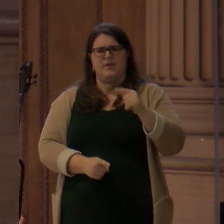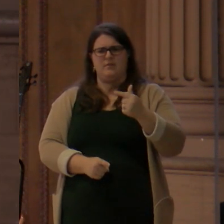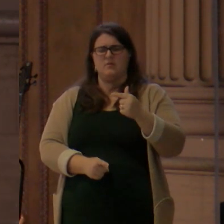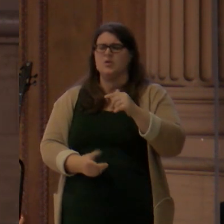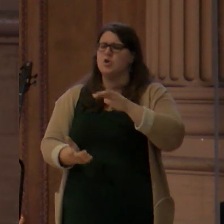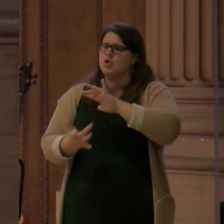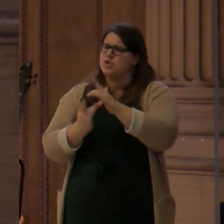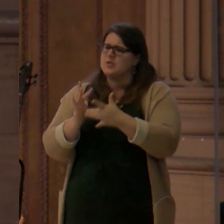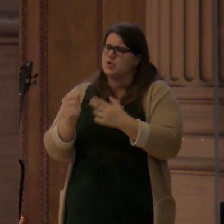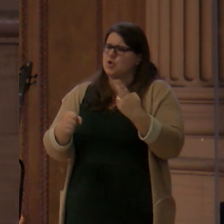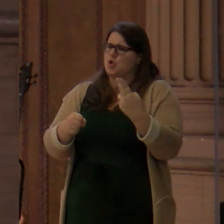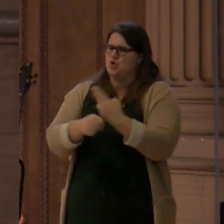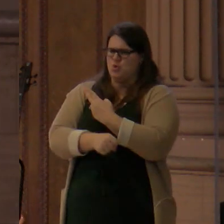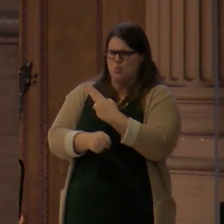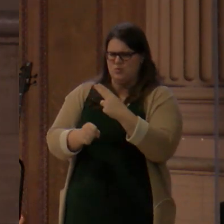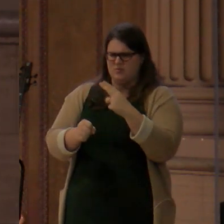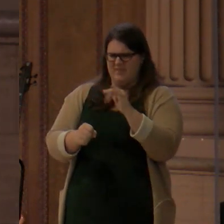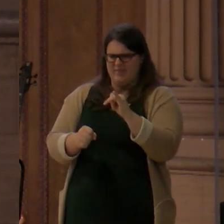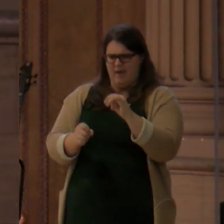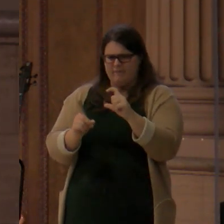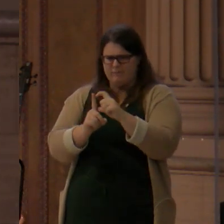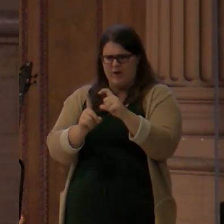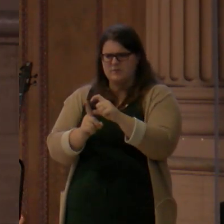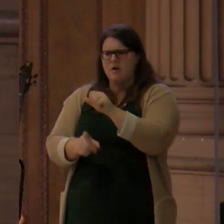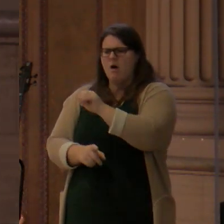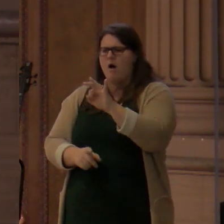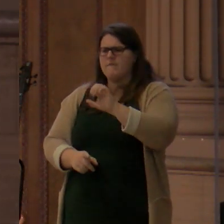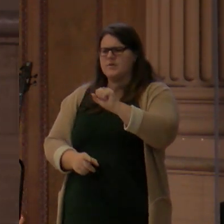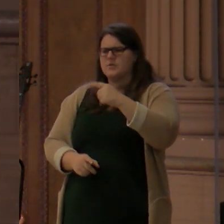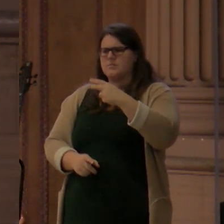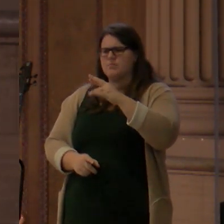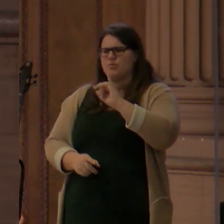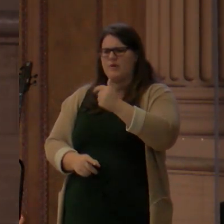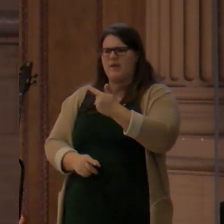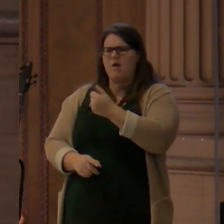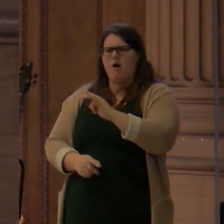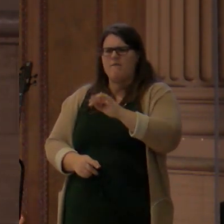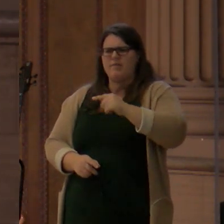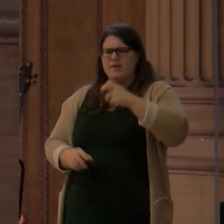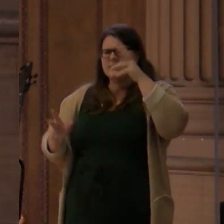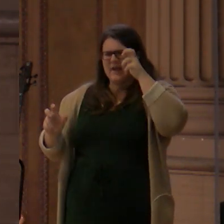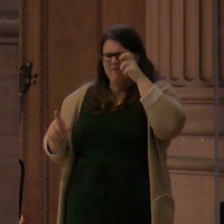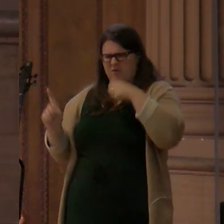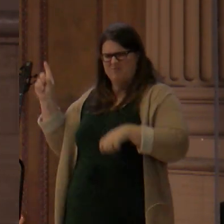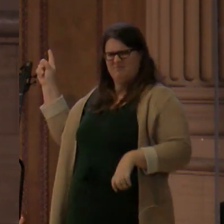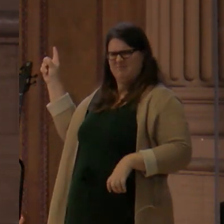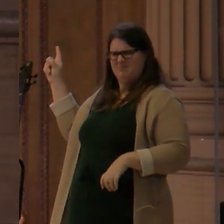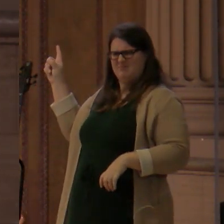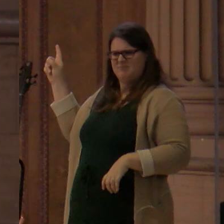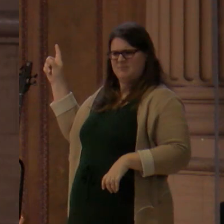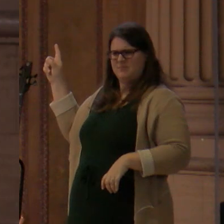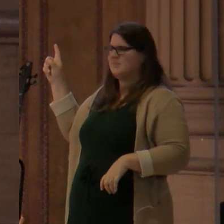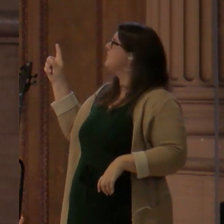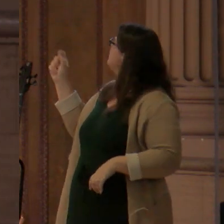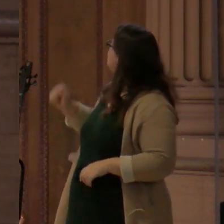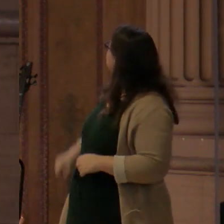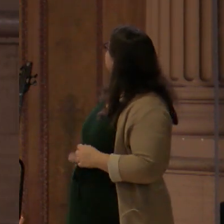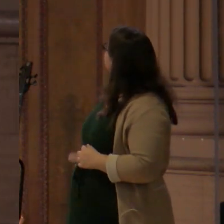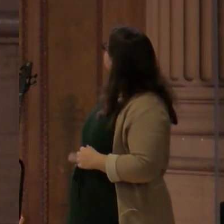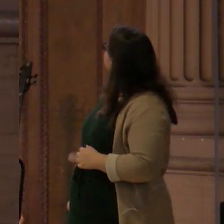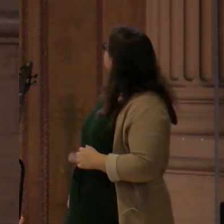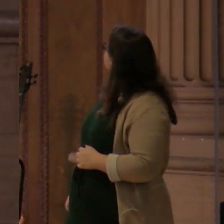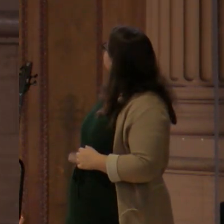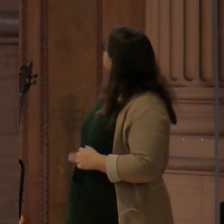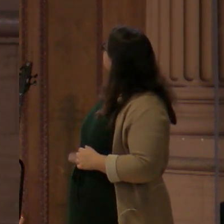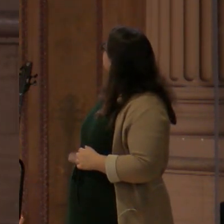and your will is to do your father's desires. He was a murderer from the beginning and does not stand in the truth because there's no truth in him.